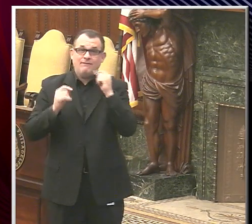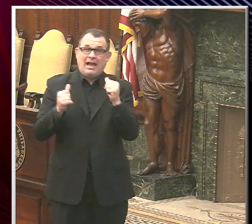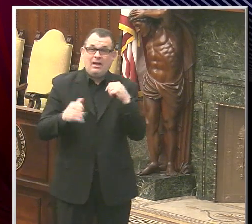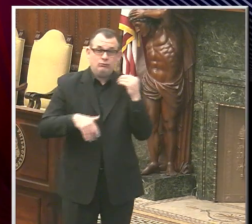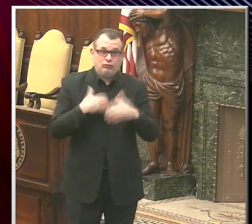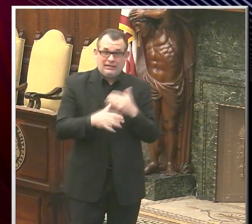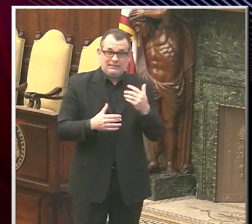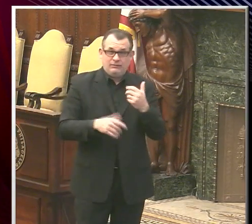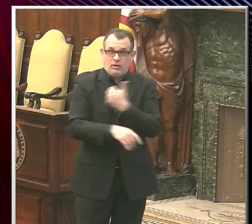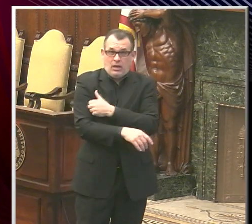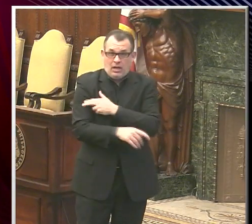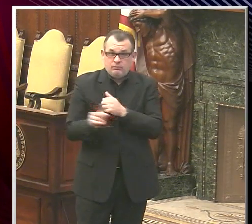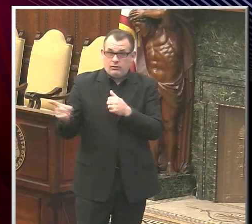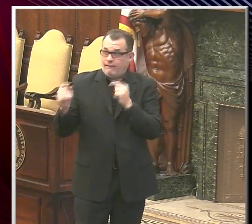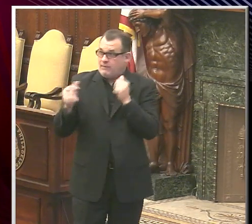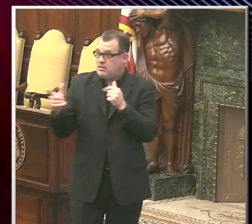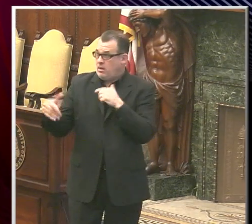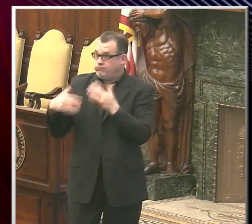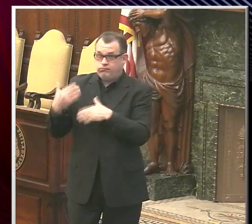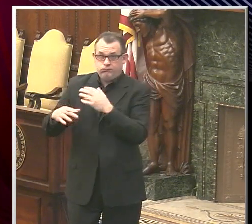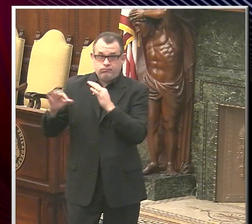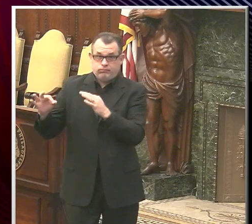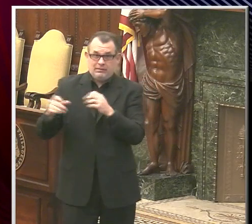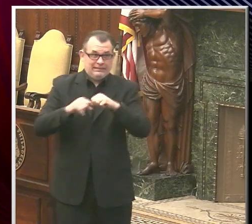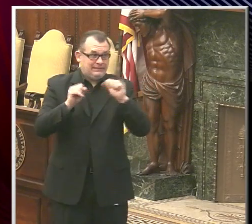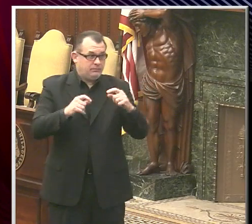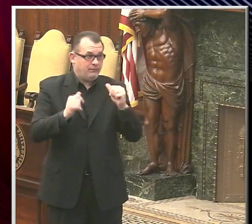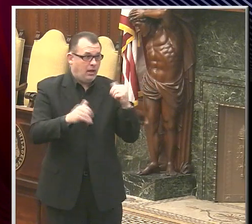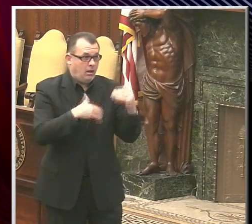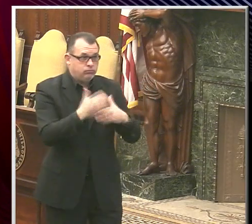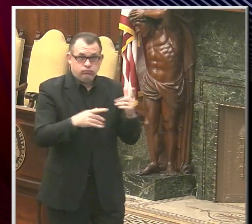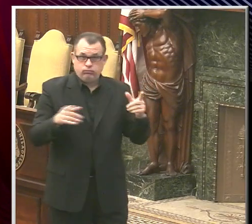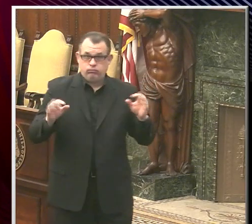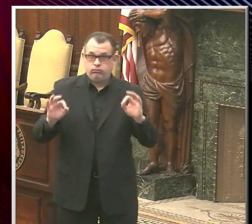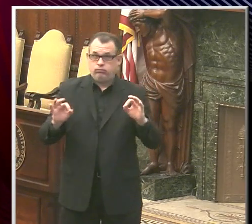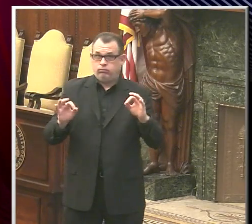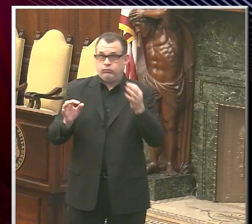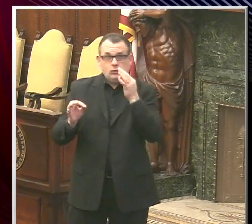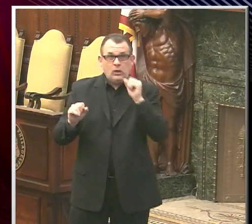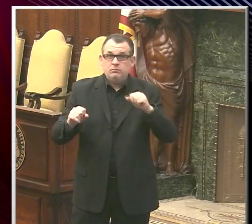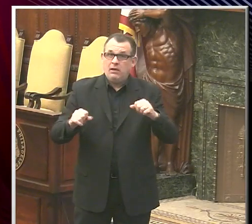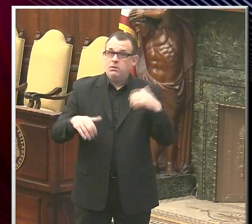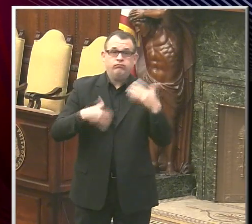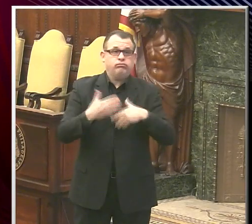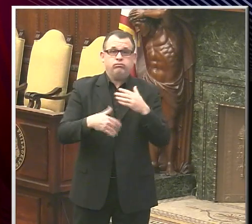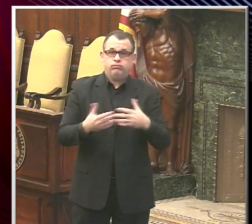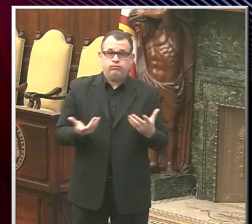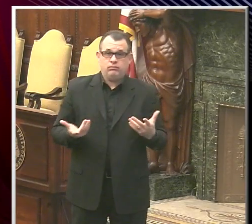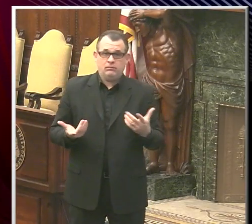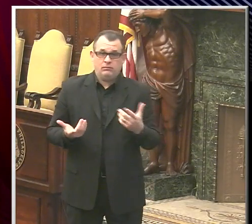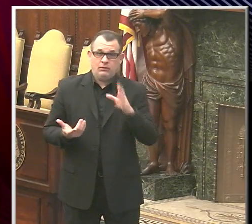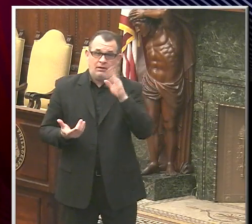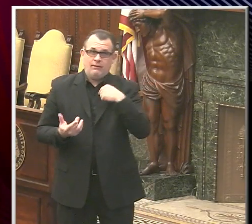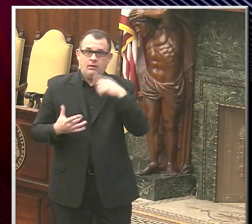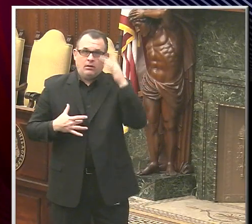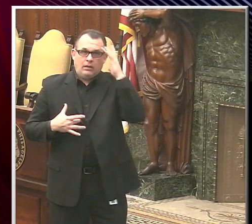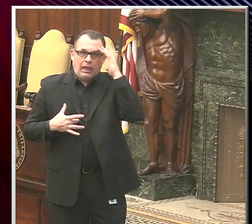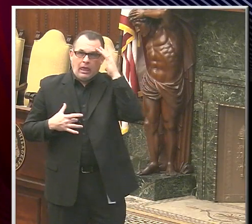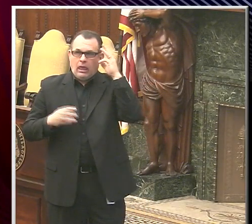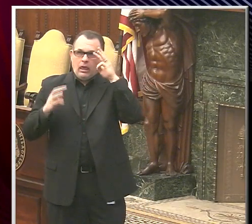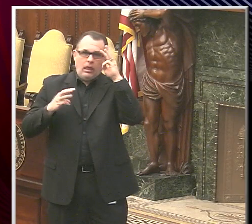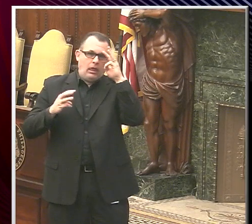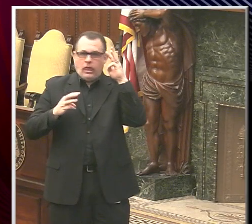and some of our other resources to get as many vaccinated as possible. You know, everybody's own edge. Everybody wants their vaccine.